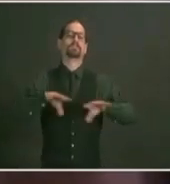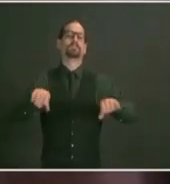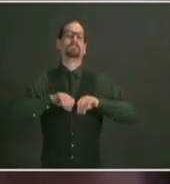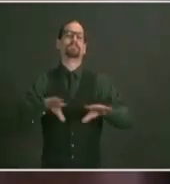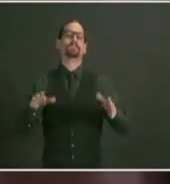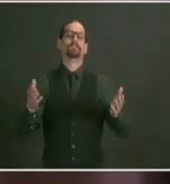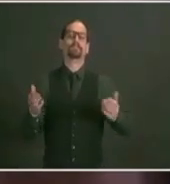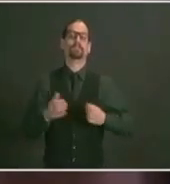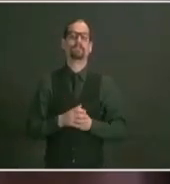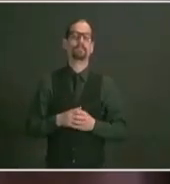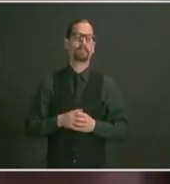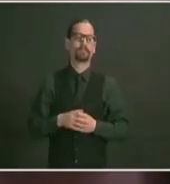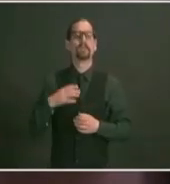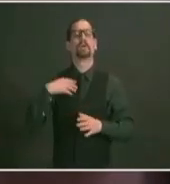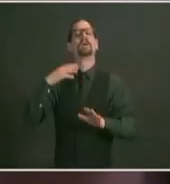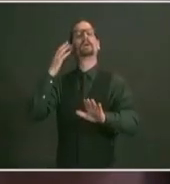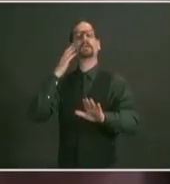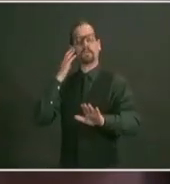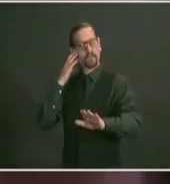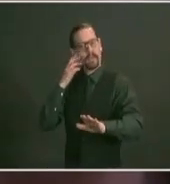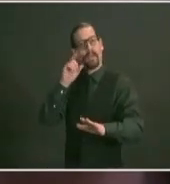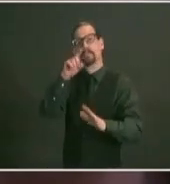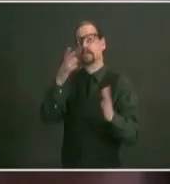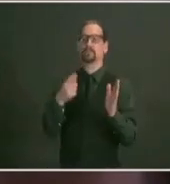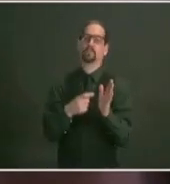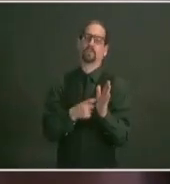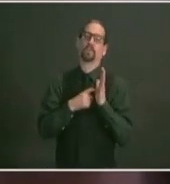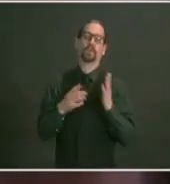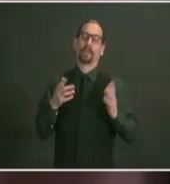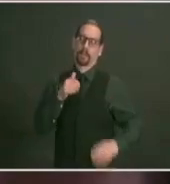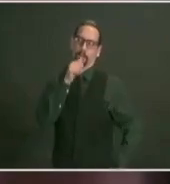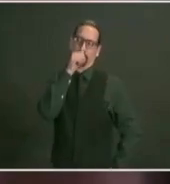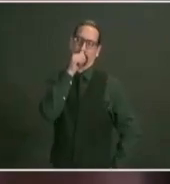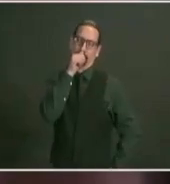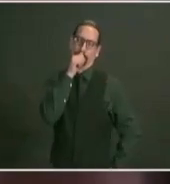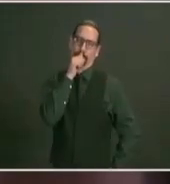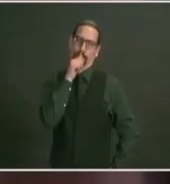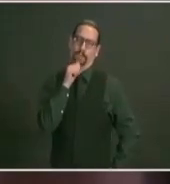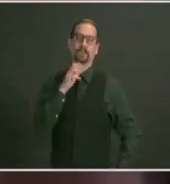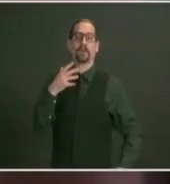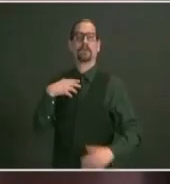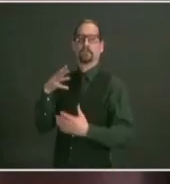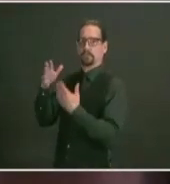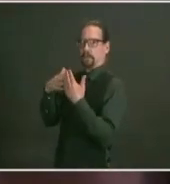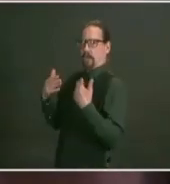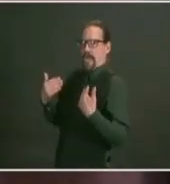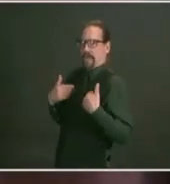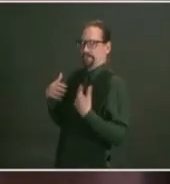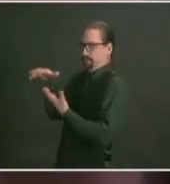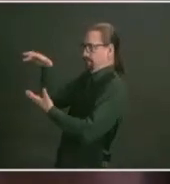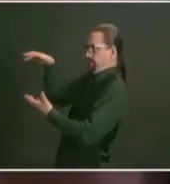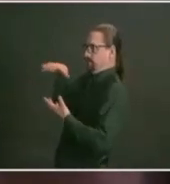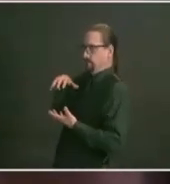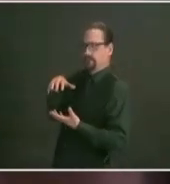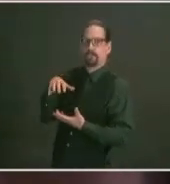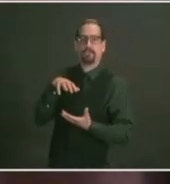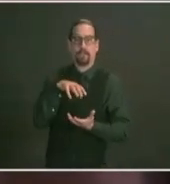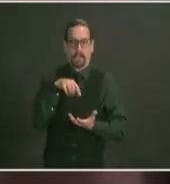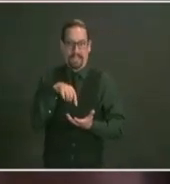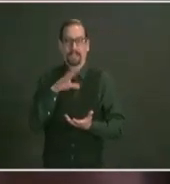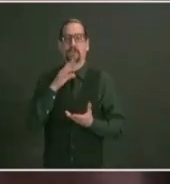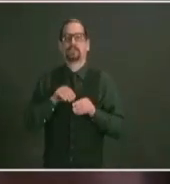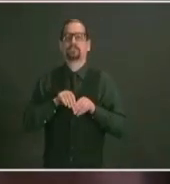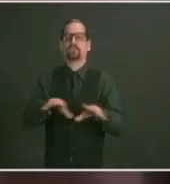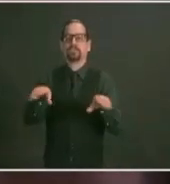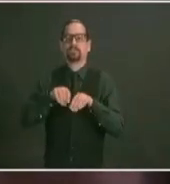patience and knowing that we would continue to get additional supply even through the course of this week we have learned of